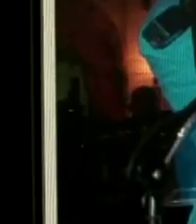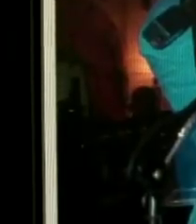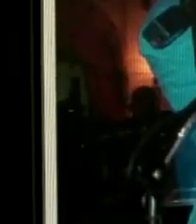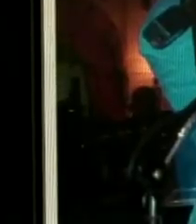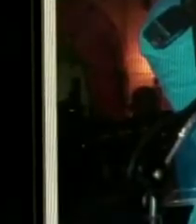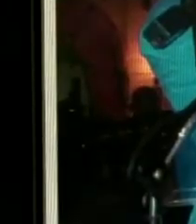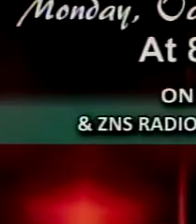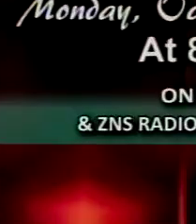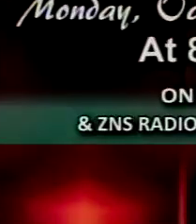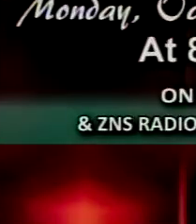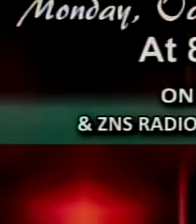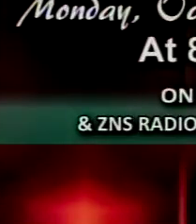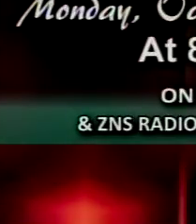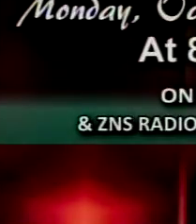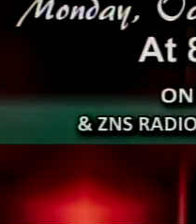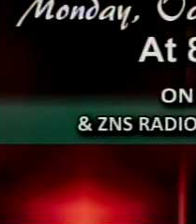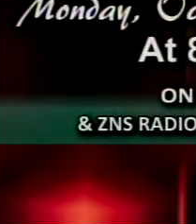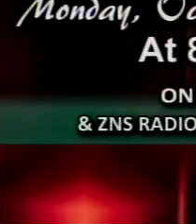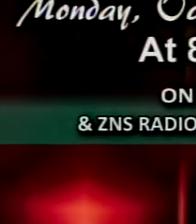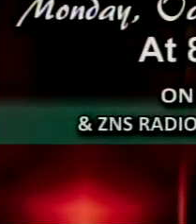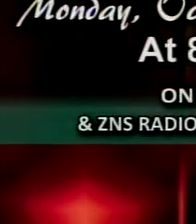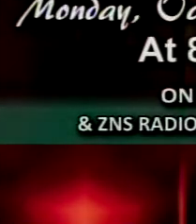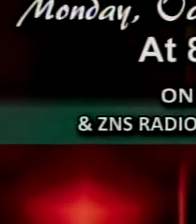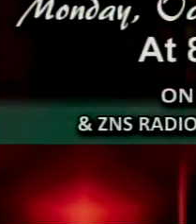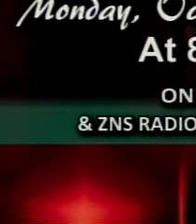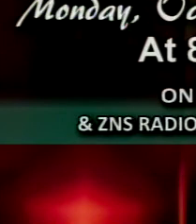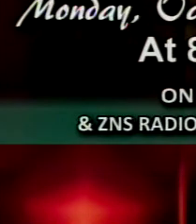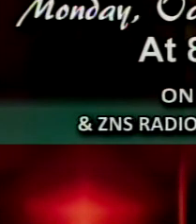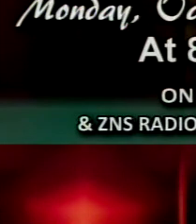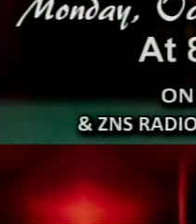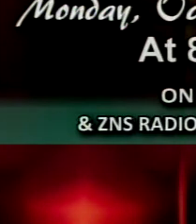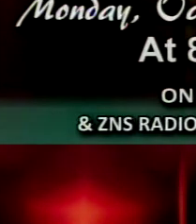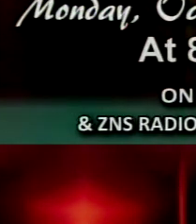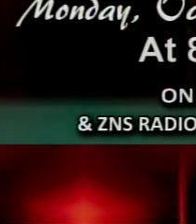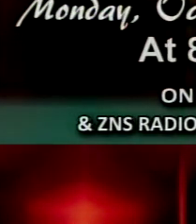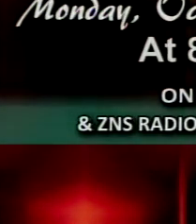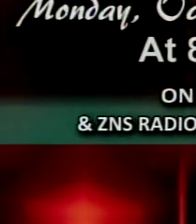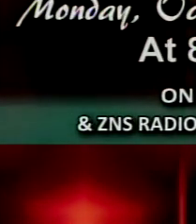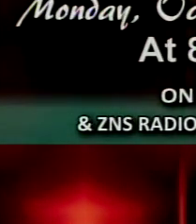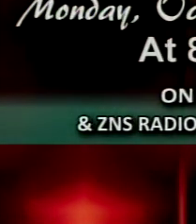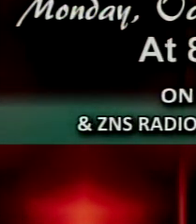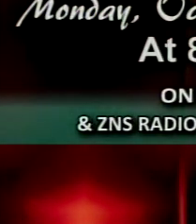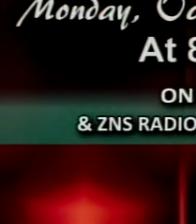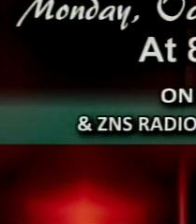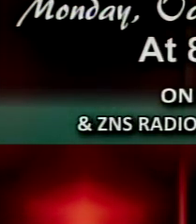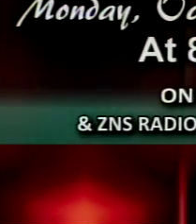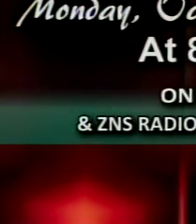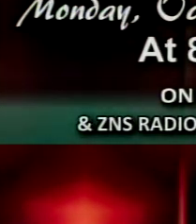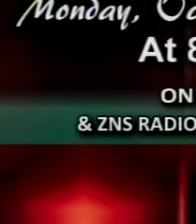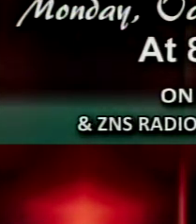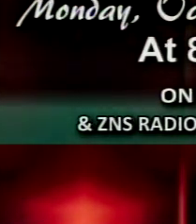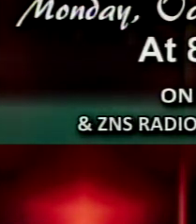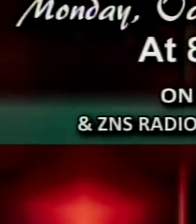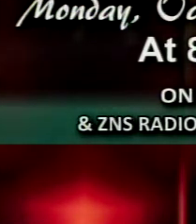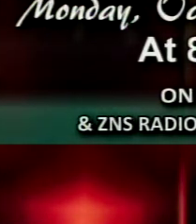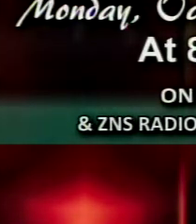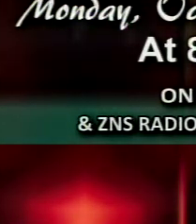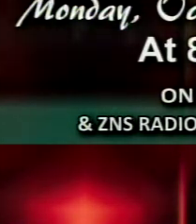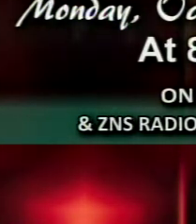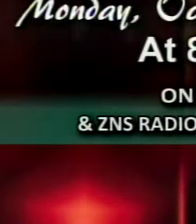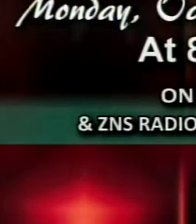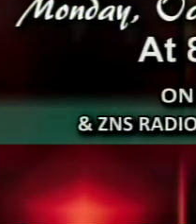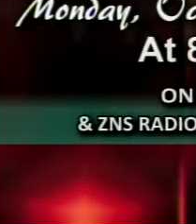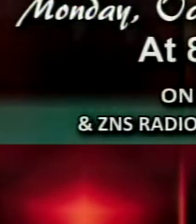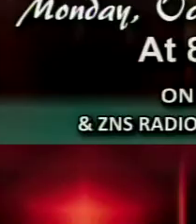wrong hands tonight. Prime Minister Ingram took crime at crime time. His long-awaited address comes up days before